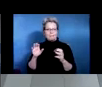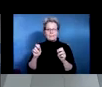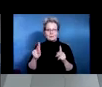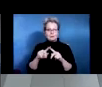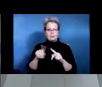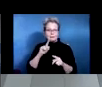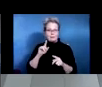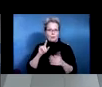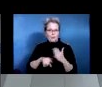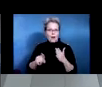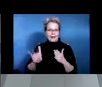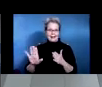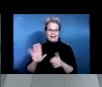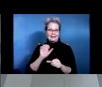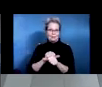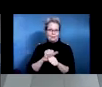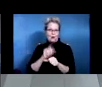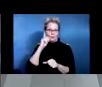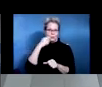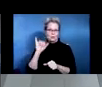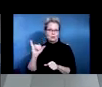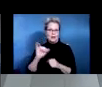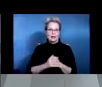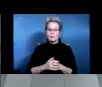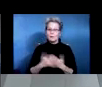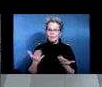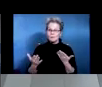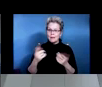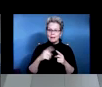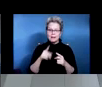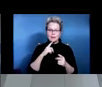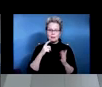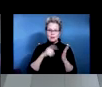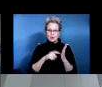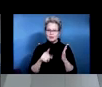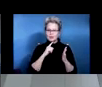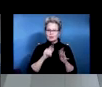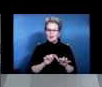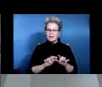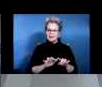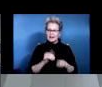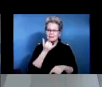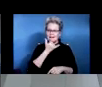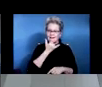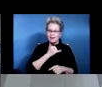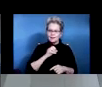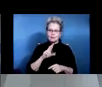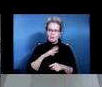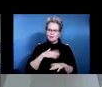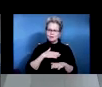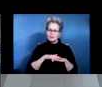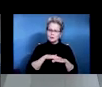that he's making typing errors or he's slow or he can't, and he can't manage a phone, um,